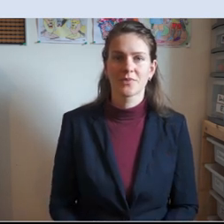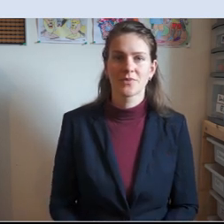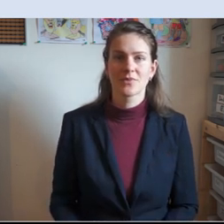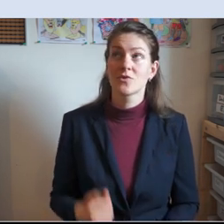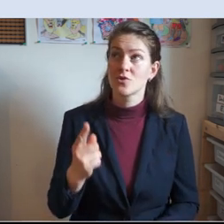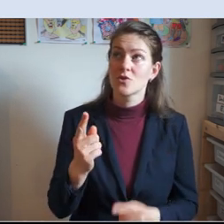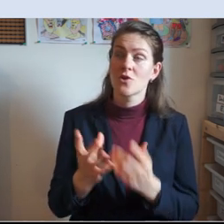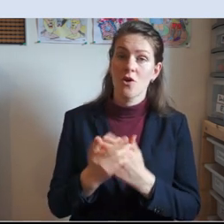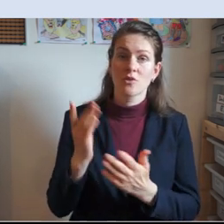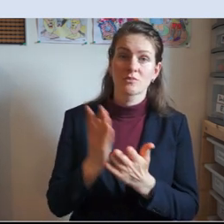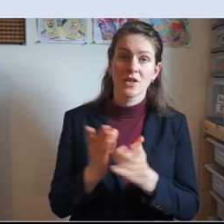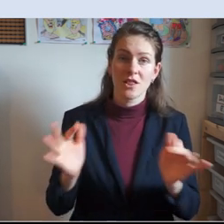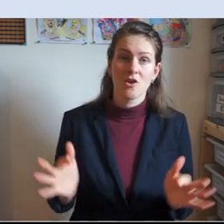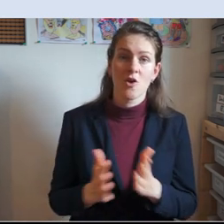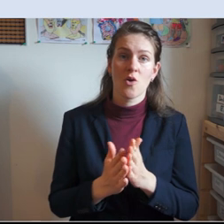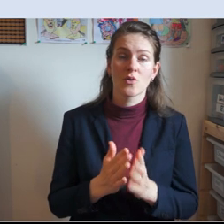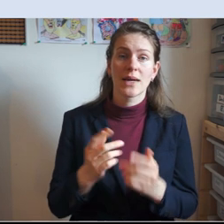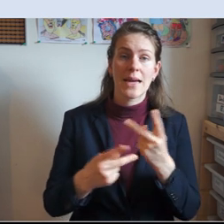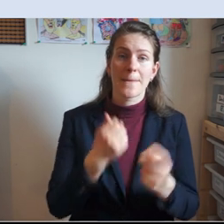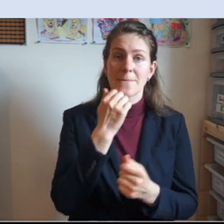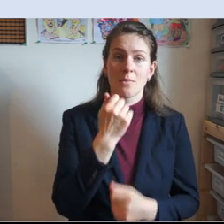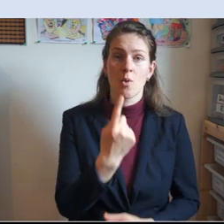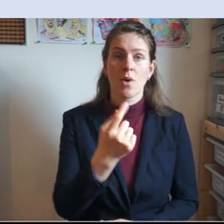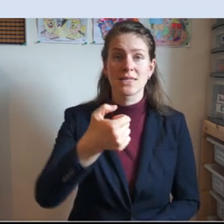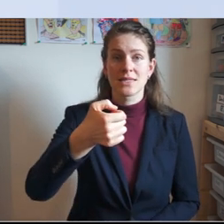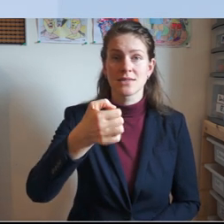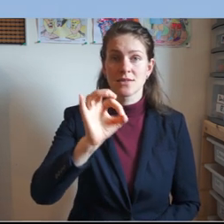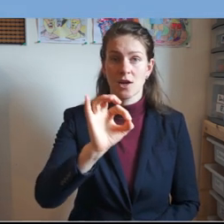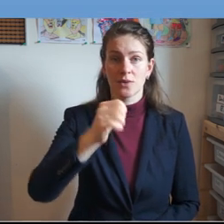which is to God be the glory, hymn number 106.